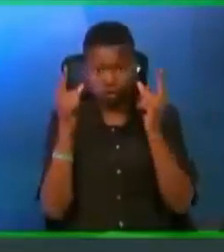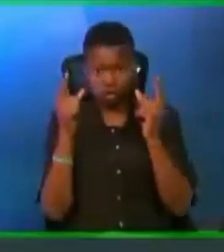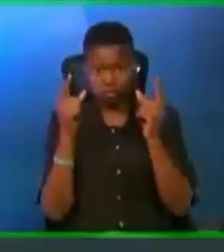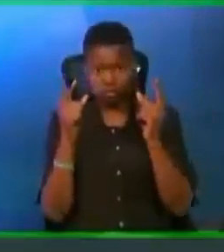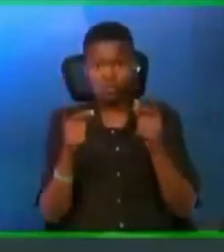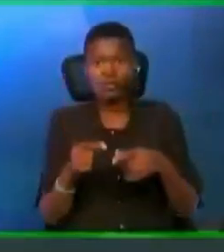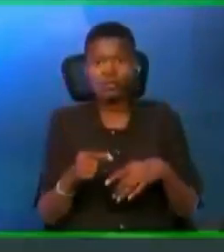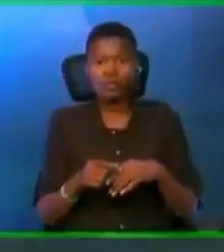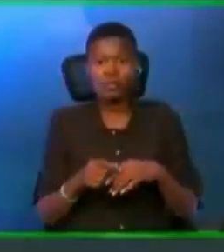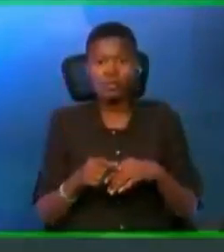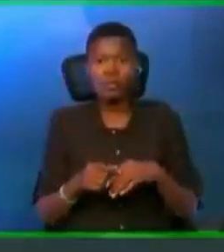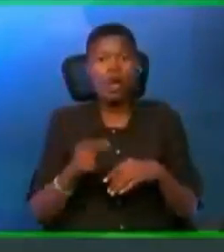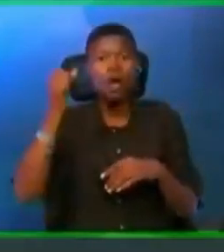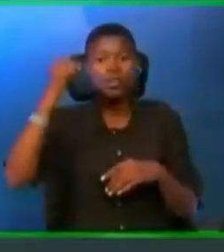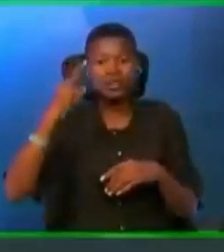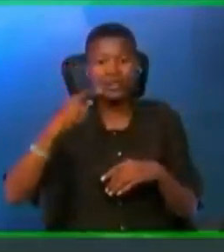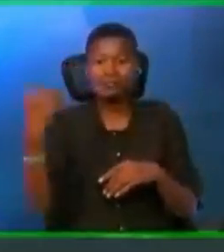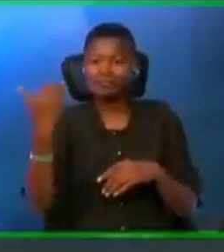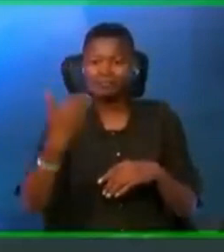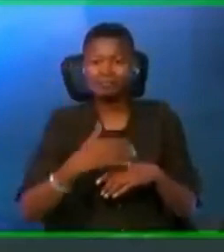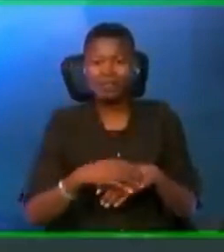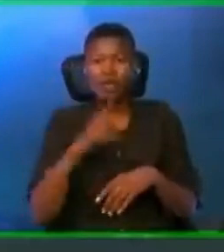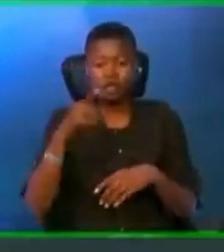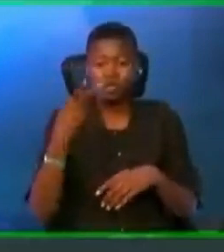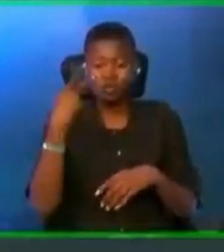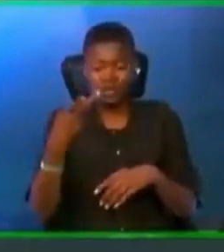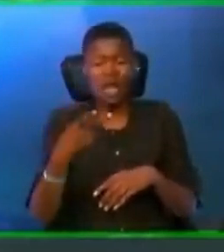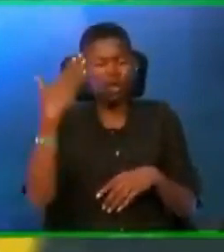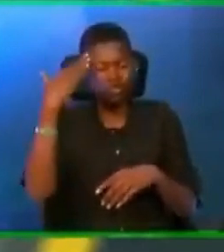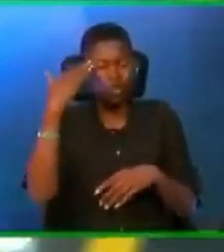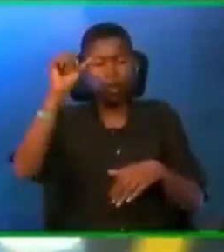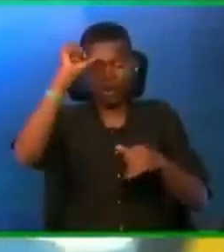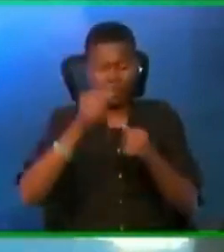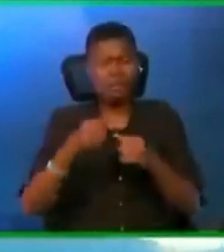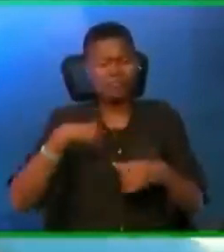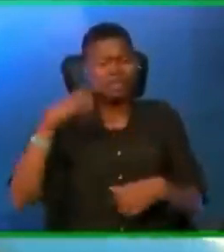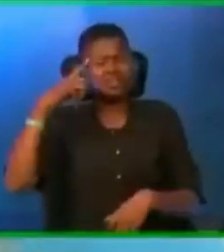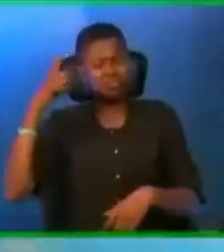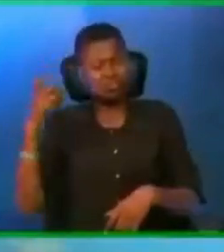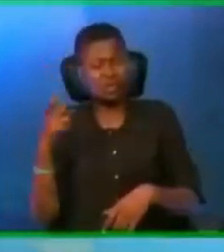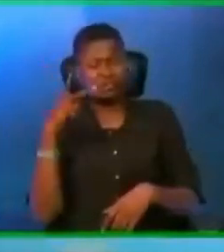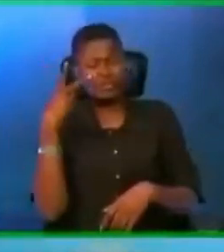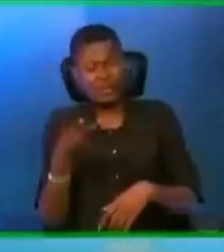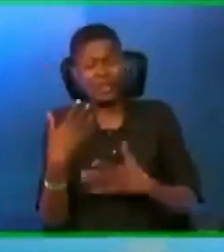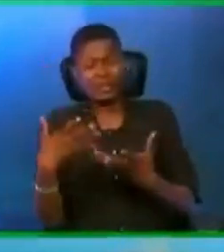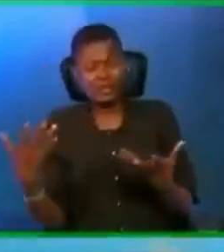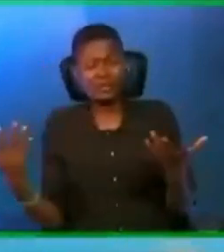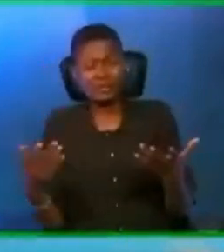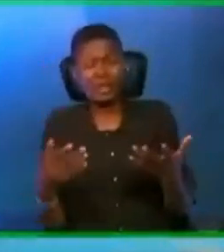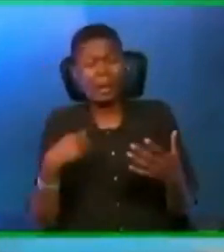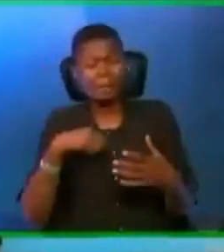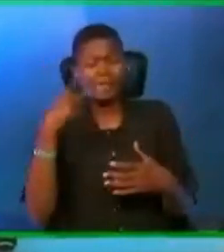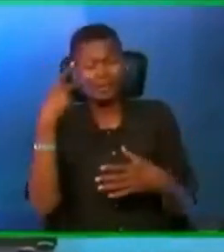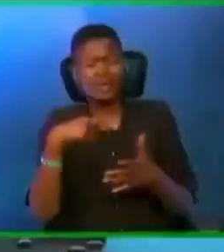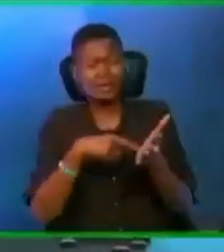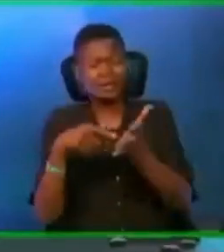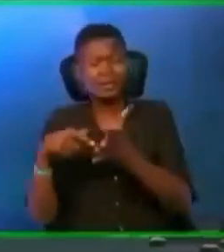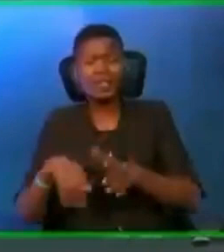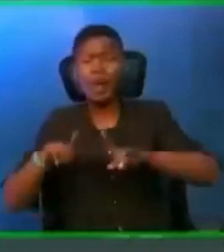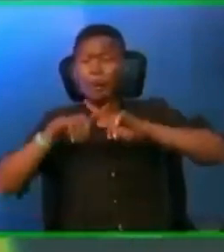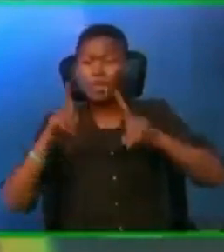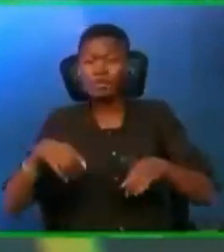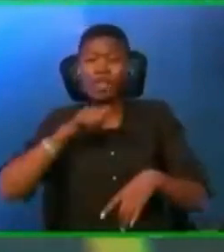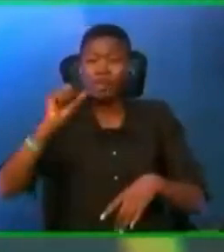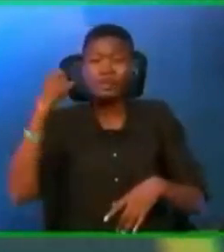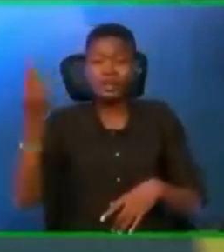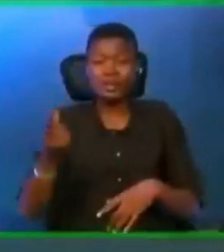understand it. You have the picture. You understand what you saw. What you see. The revelation that came to you did not come on